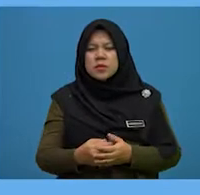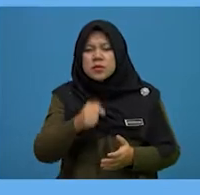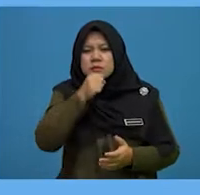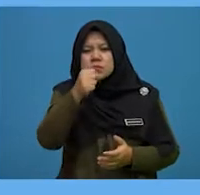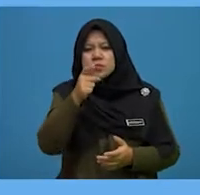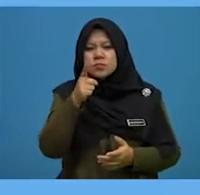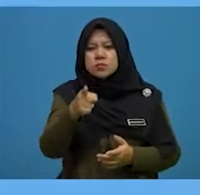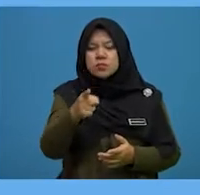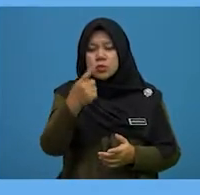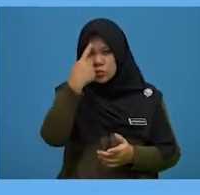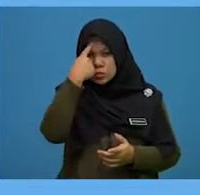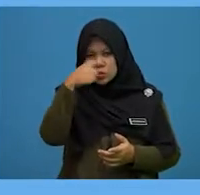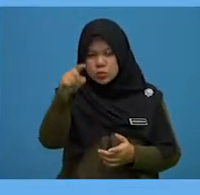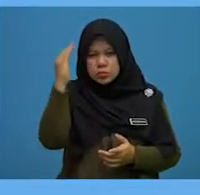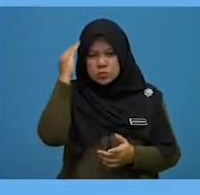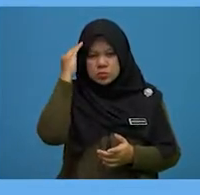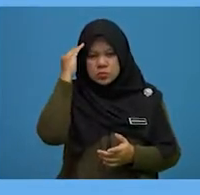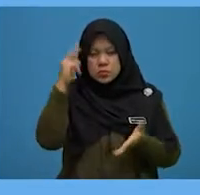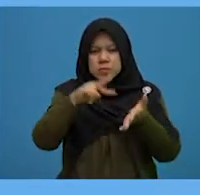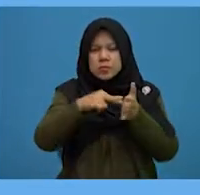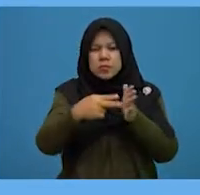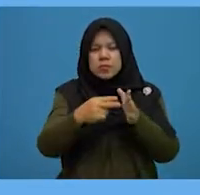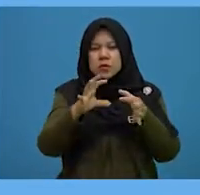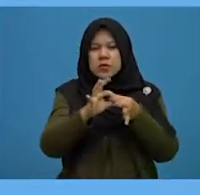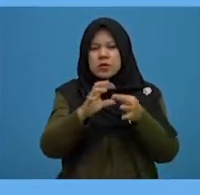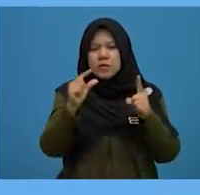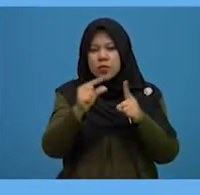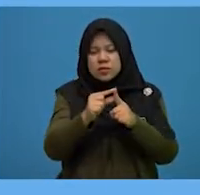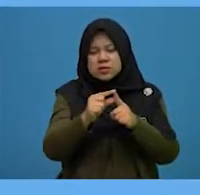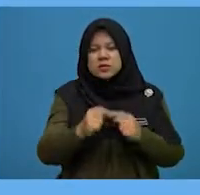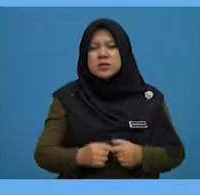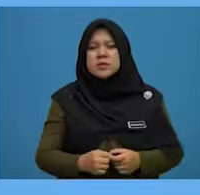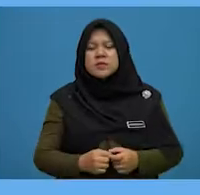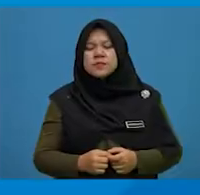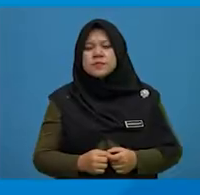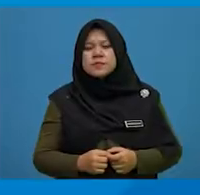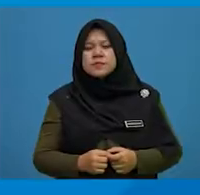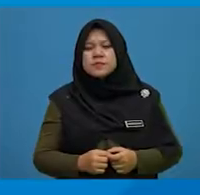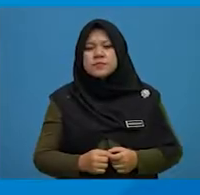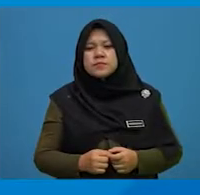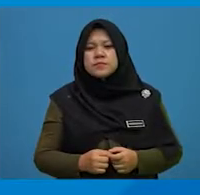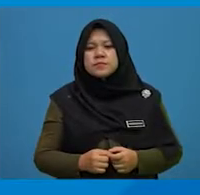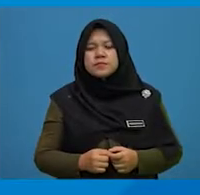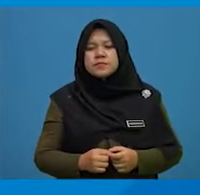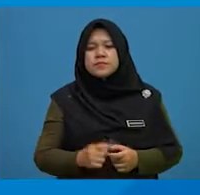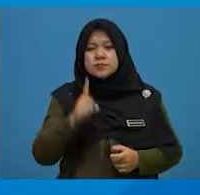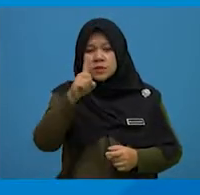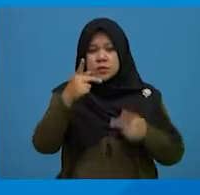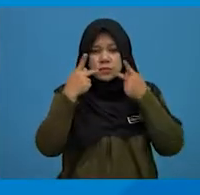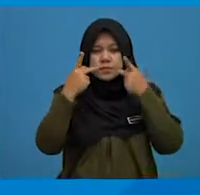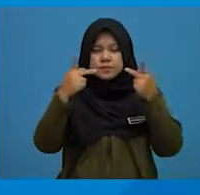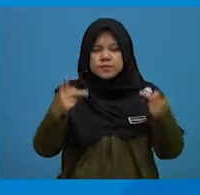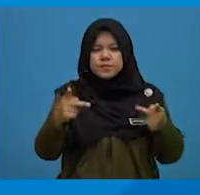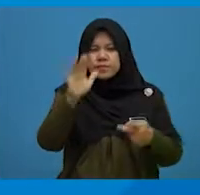you to identify meanings of words or phrases. One famous phrase